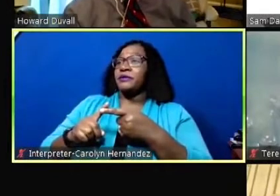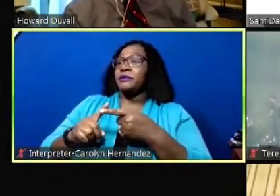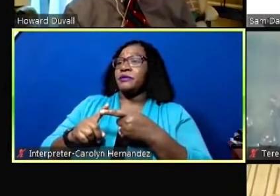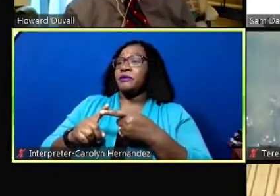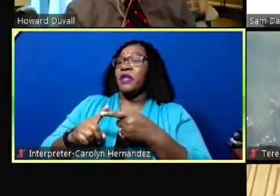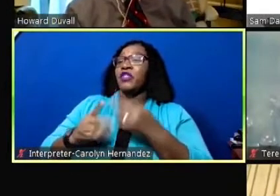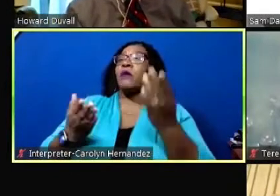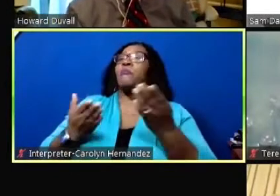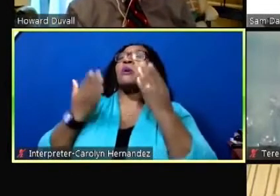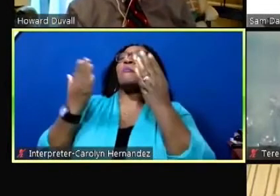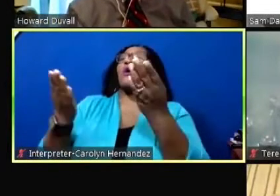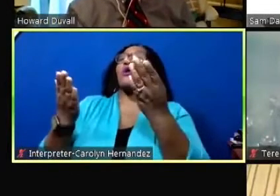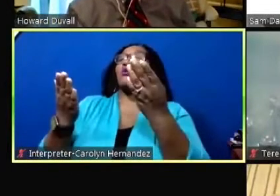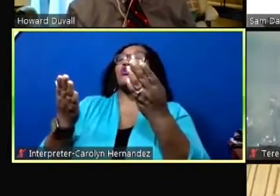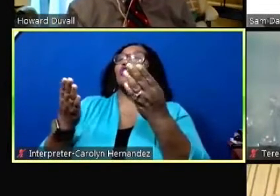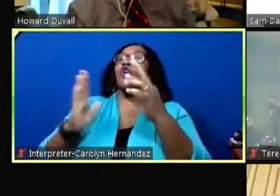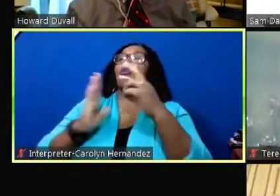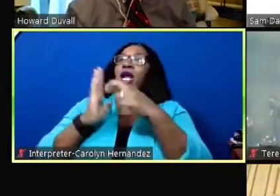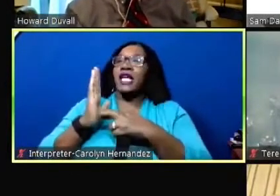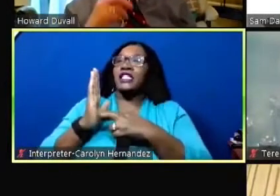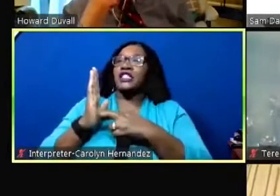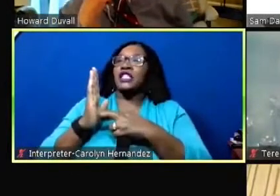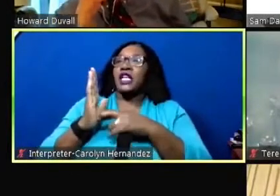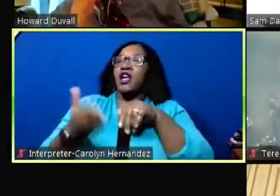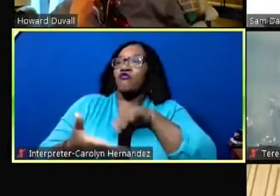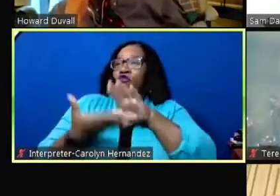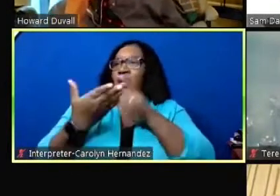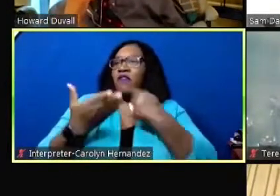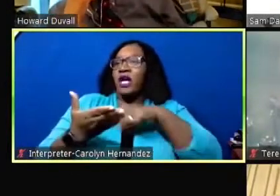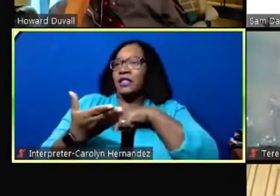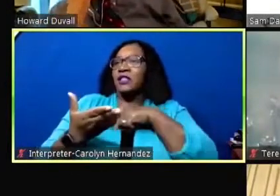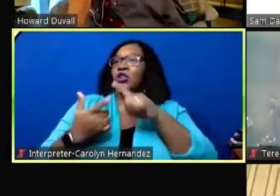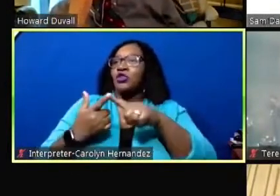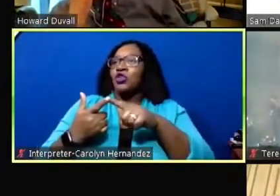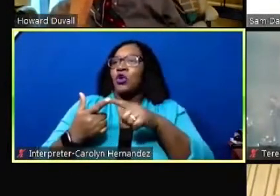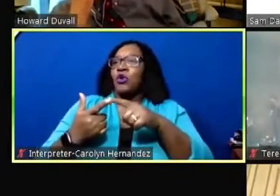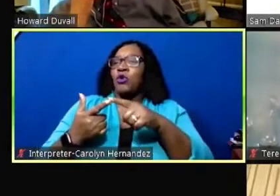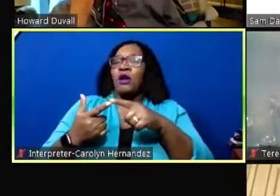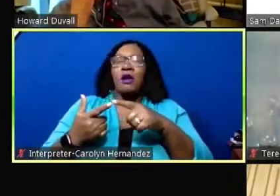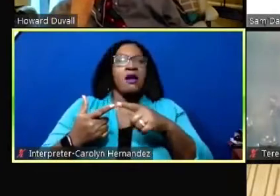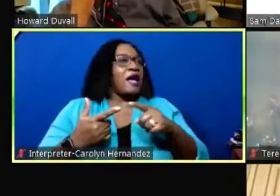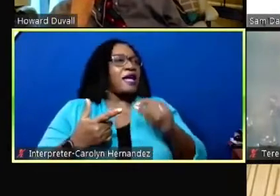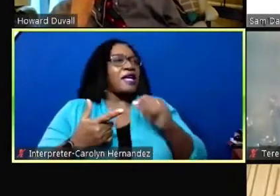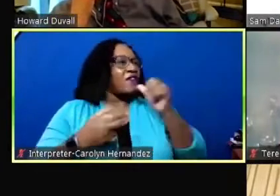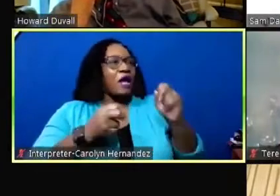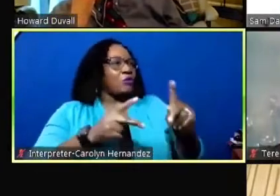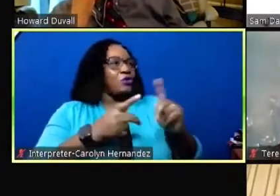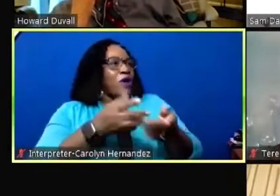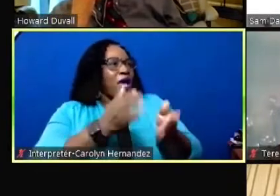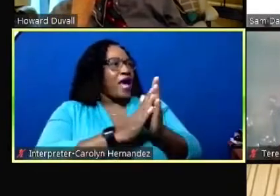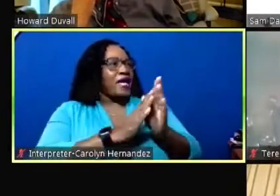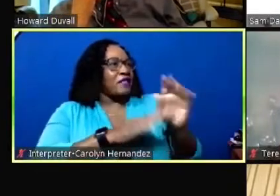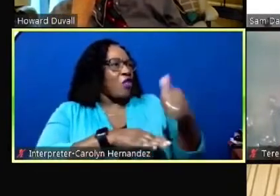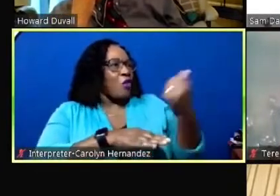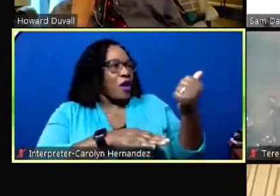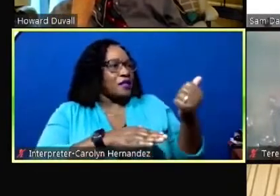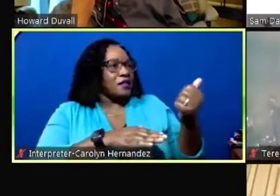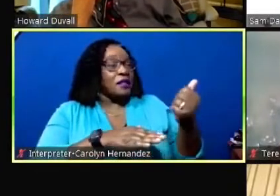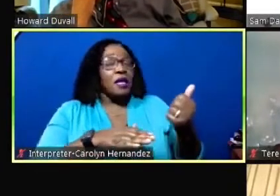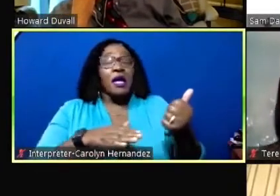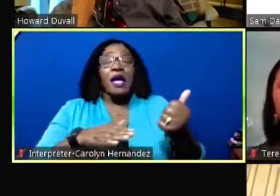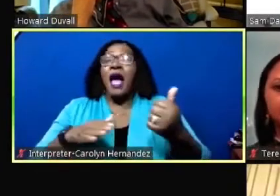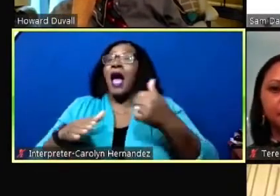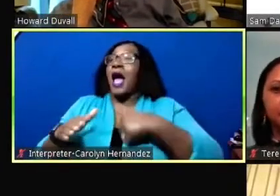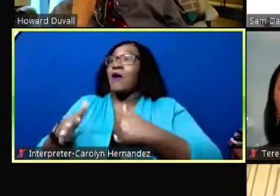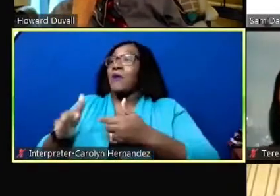uh the proposed uh regulation before us uh so i wouldn't have any opportunity to ask about it otherwise uh i would um